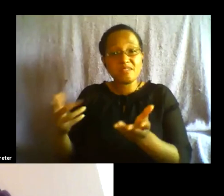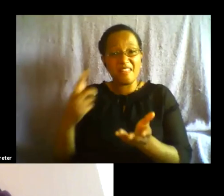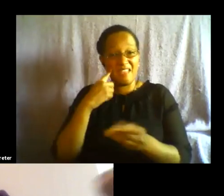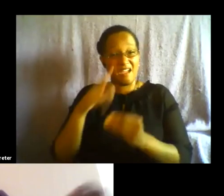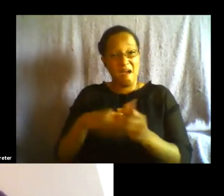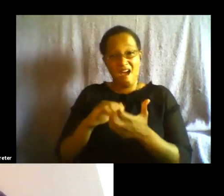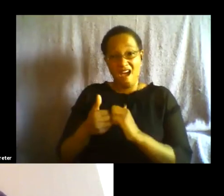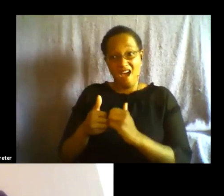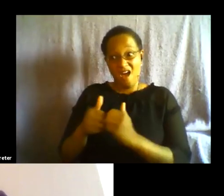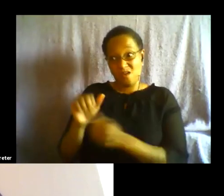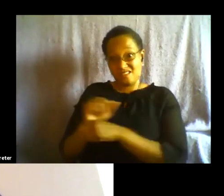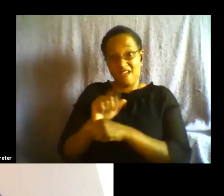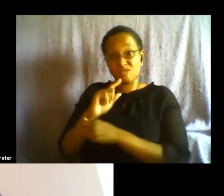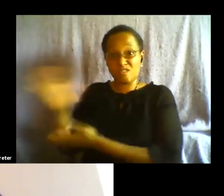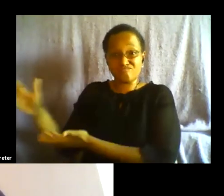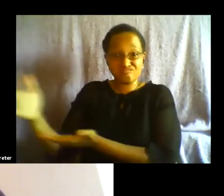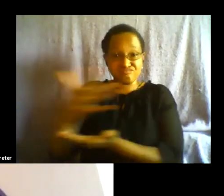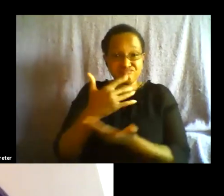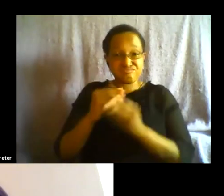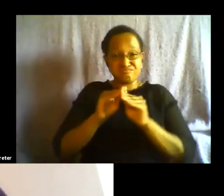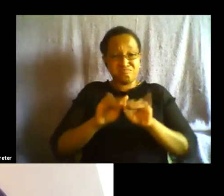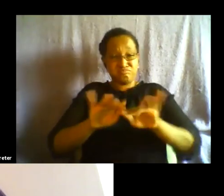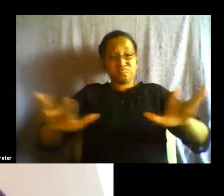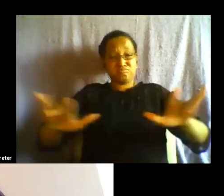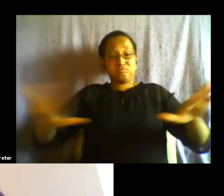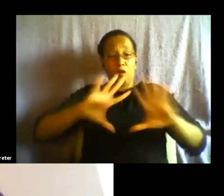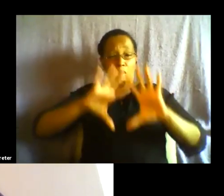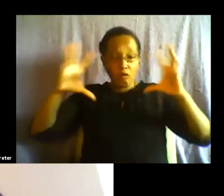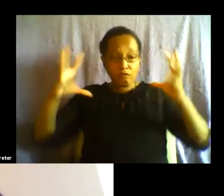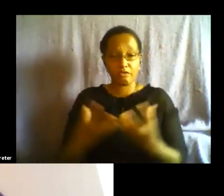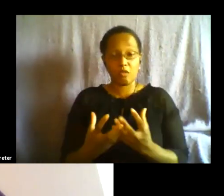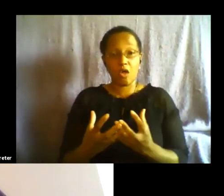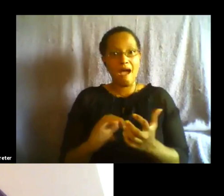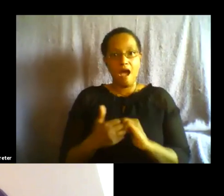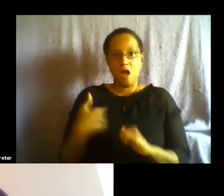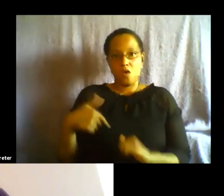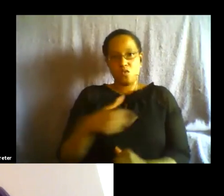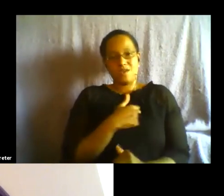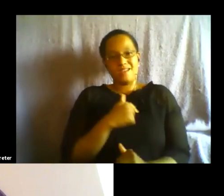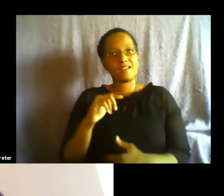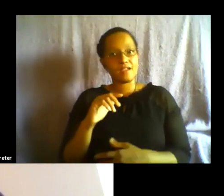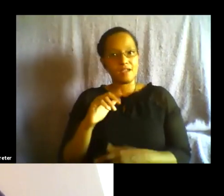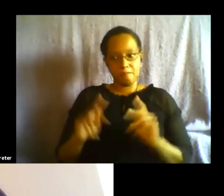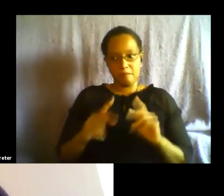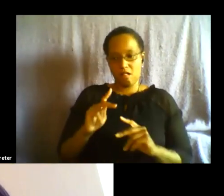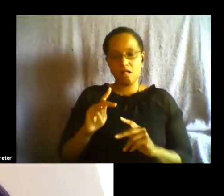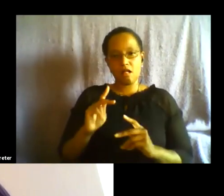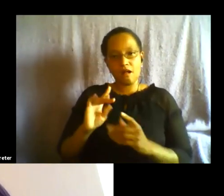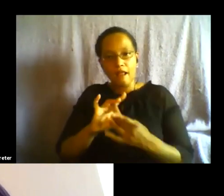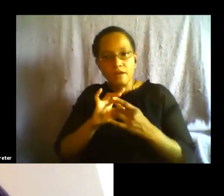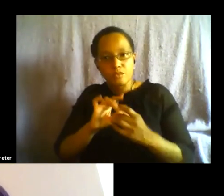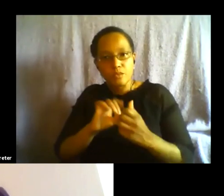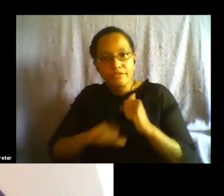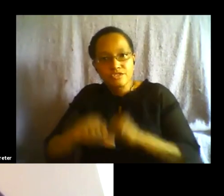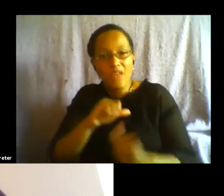how we connect to or don't connect to each other like all of that work i think you bring it to the dance floor